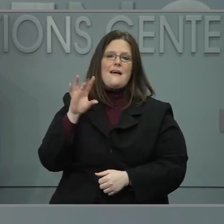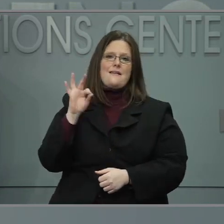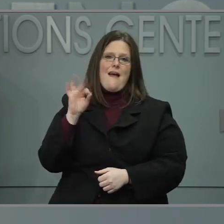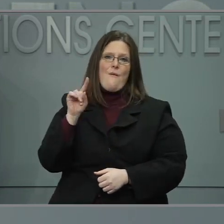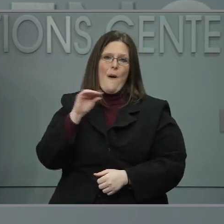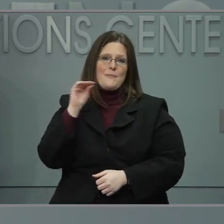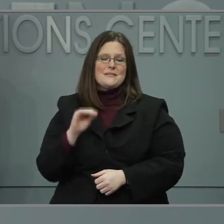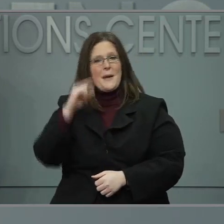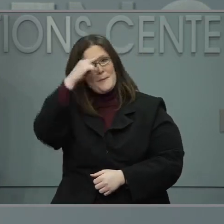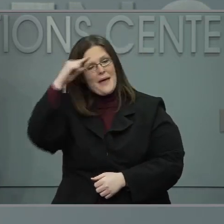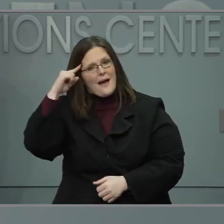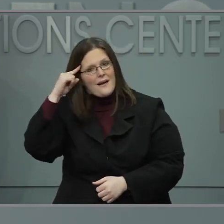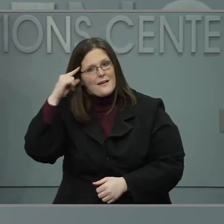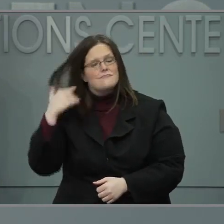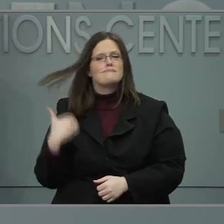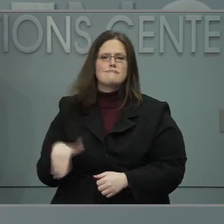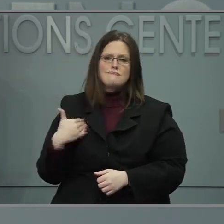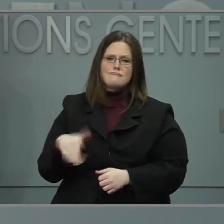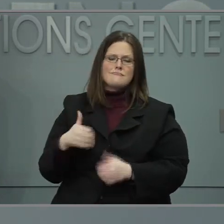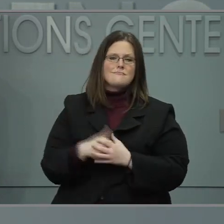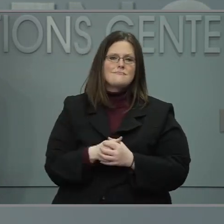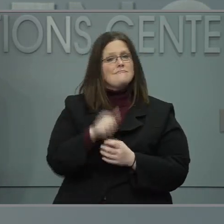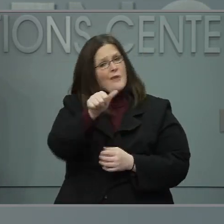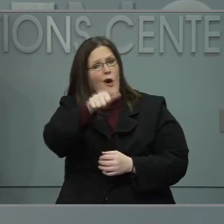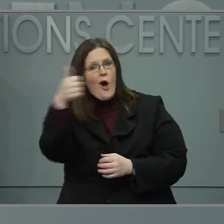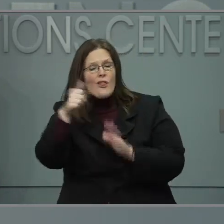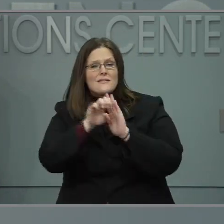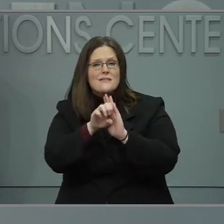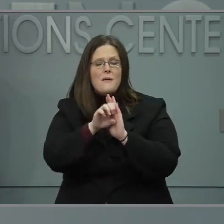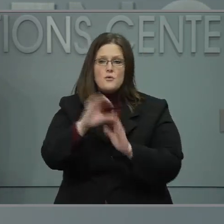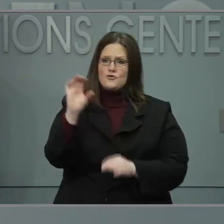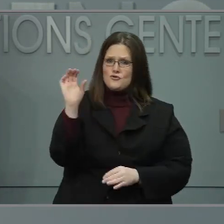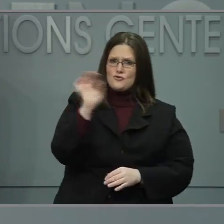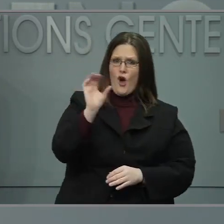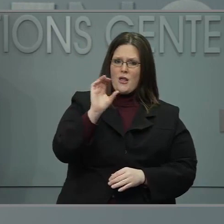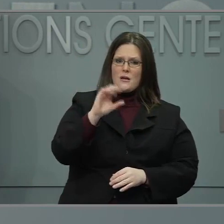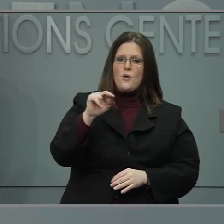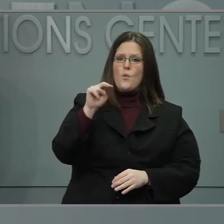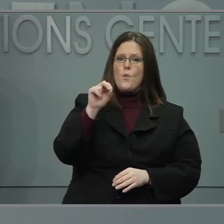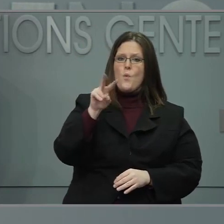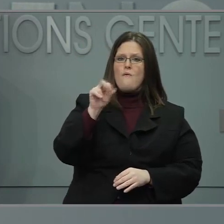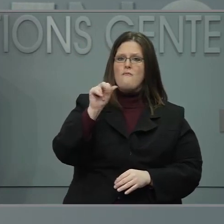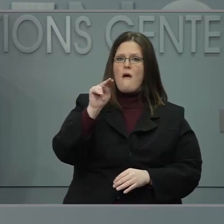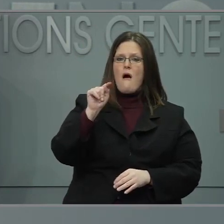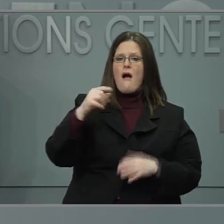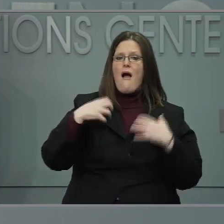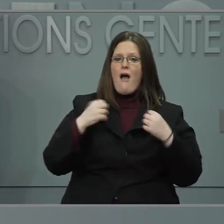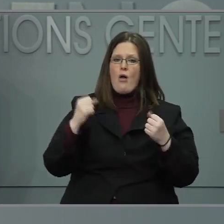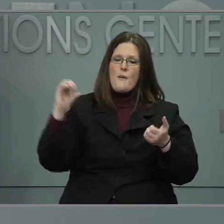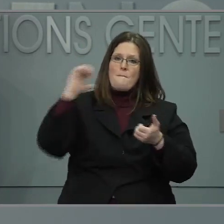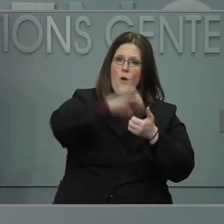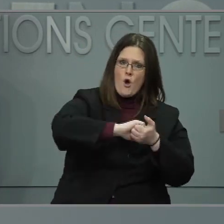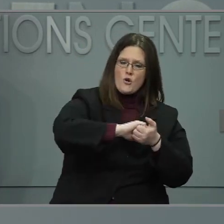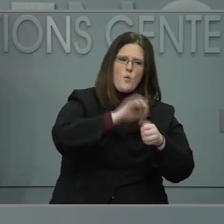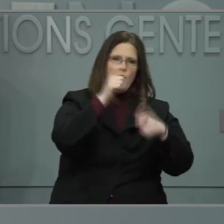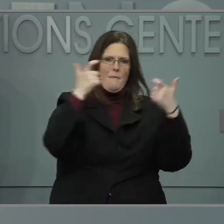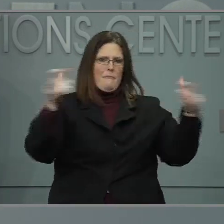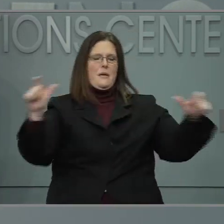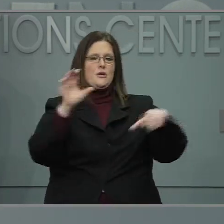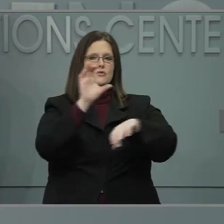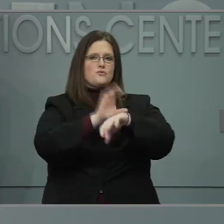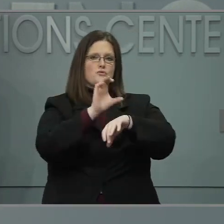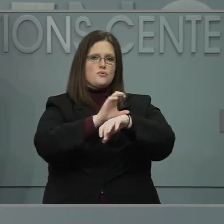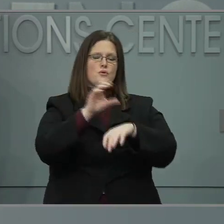Charlotte to host a large